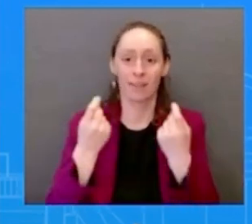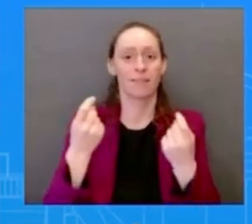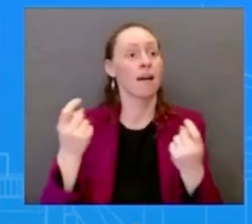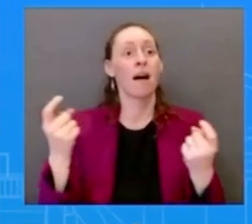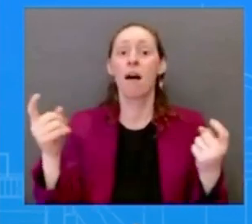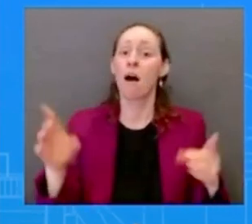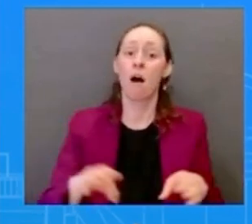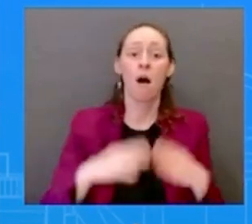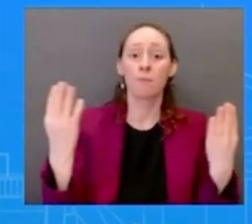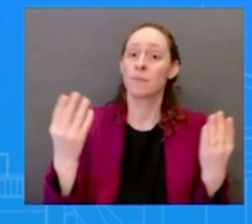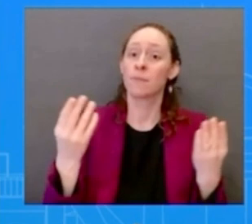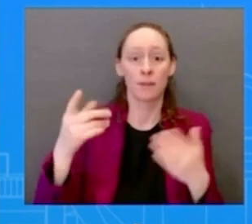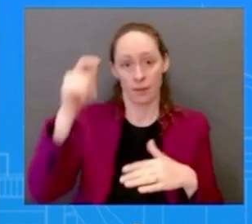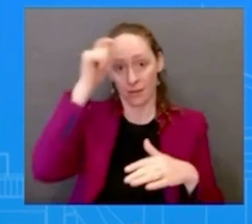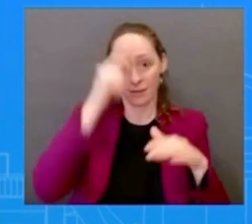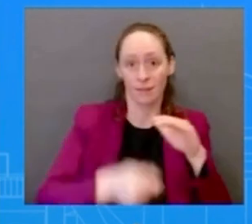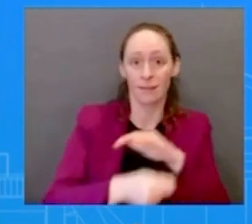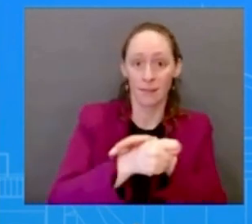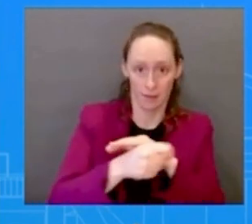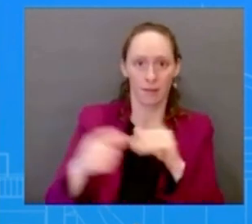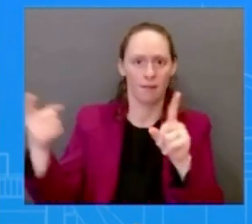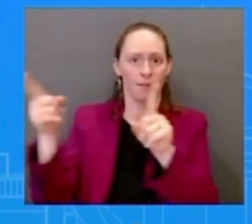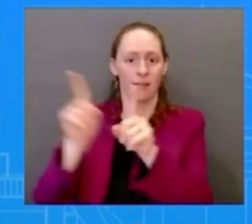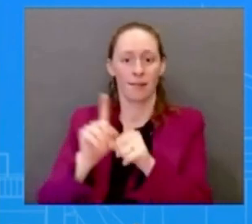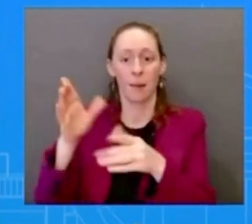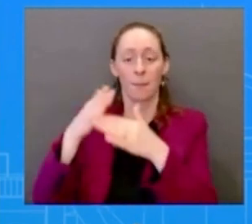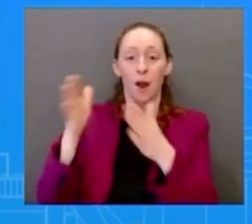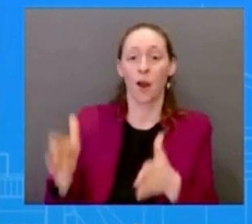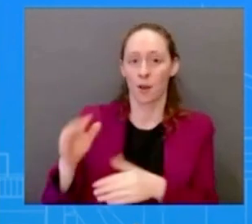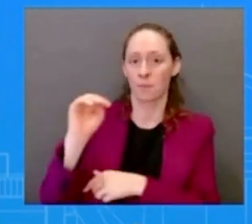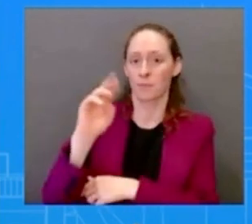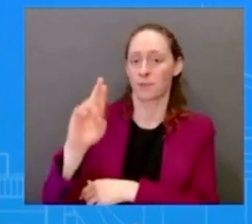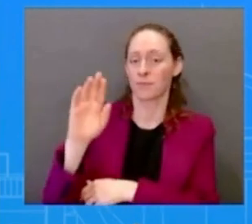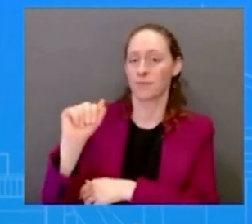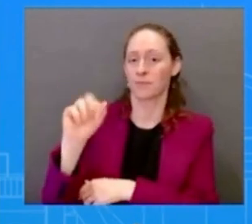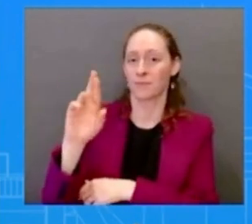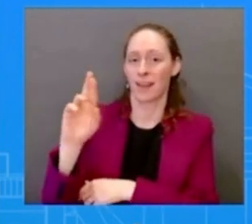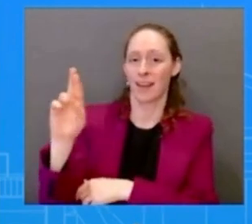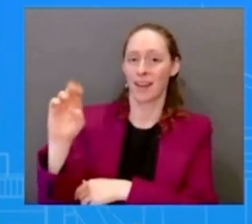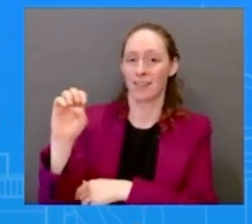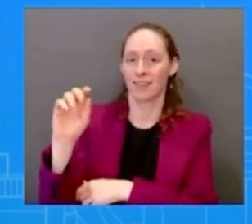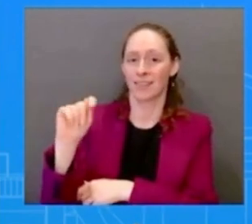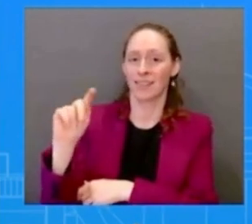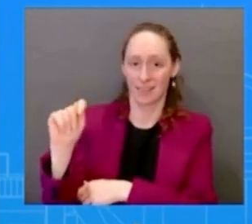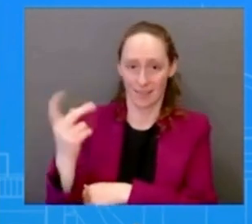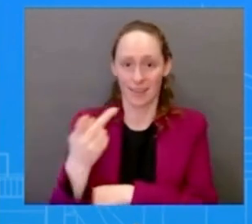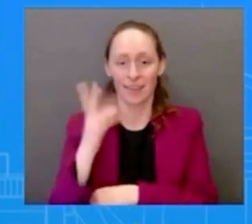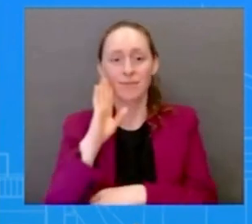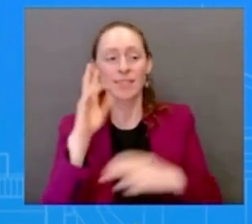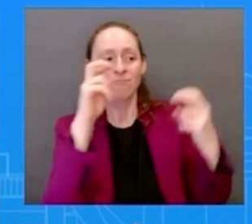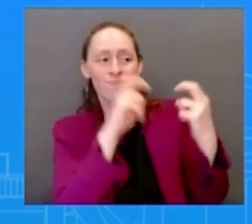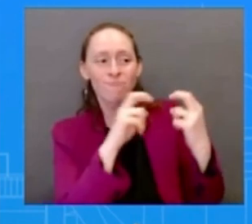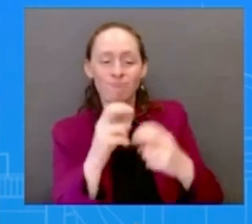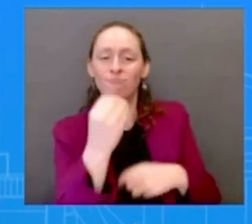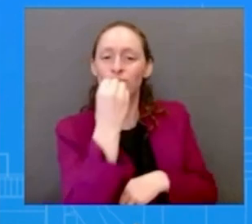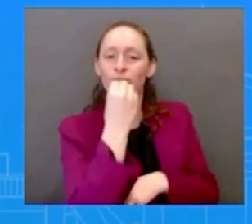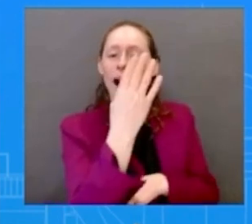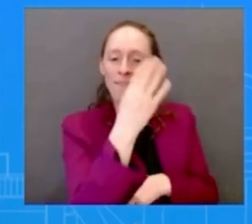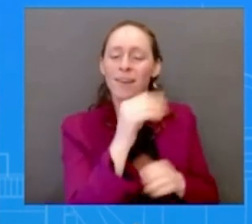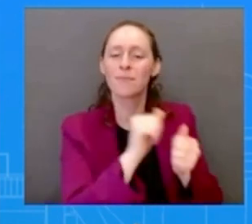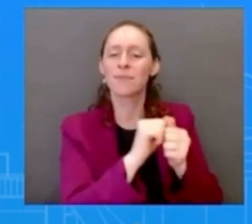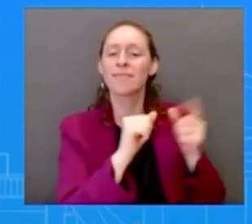Harris and the second gentleman for breakfast at the Naval Observatory where they will be serving eggs St.